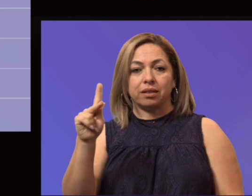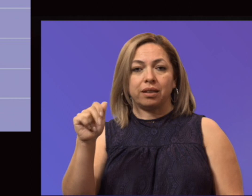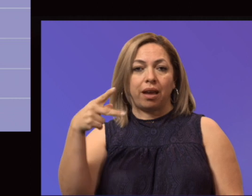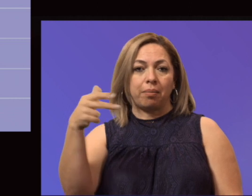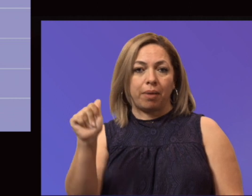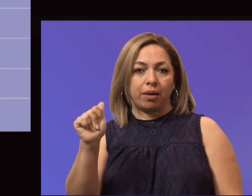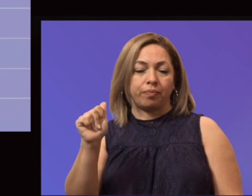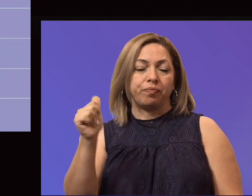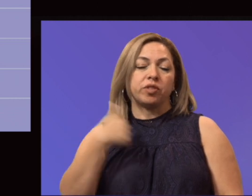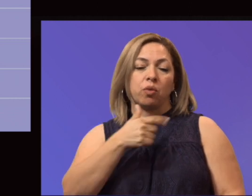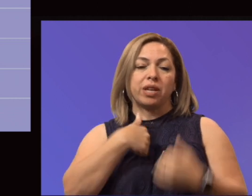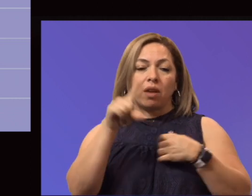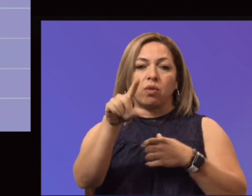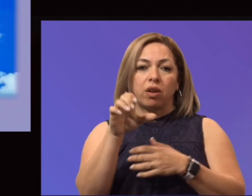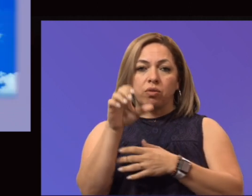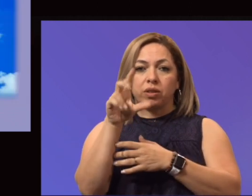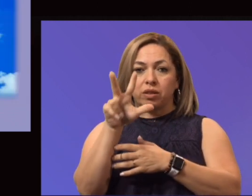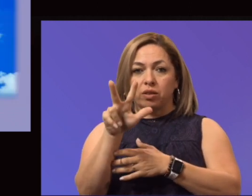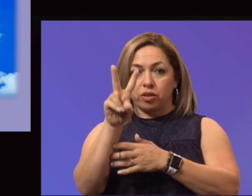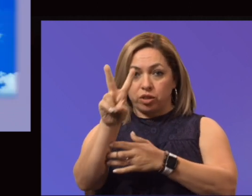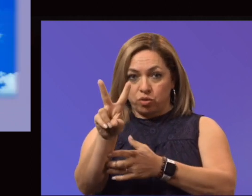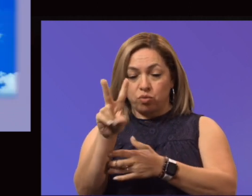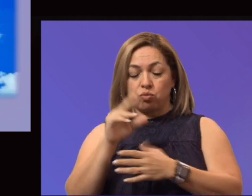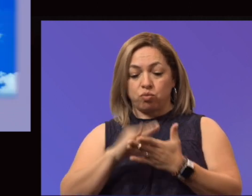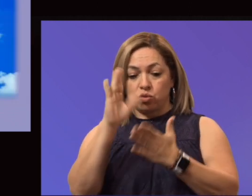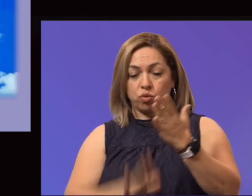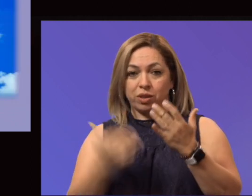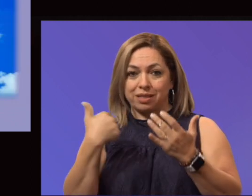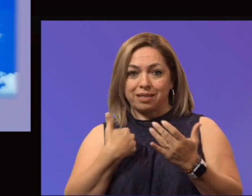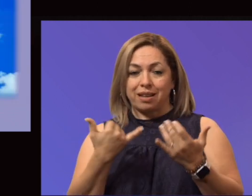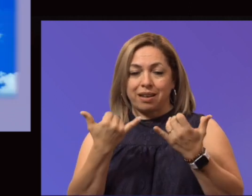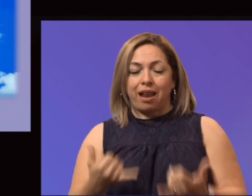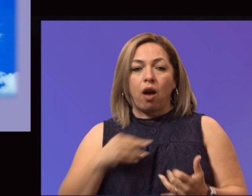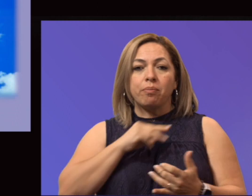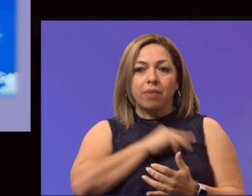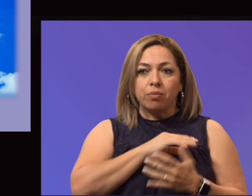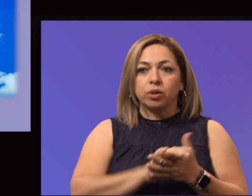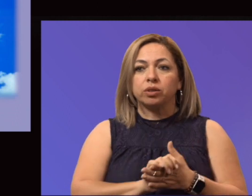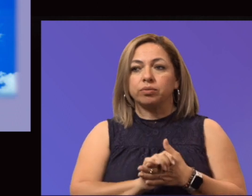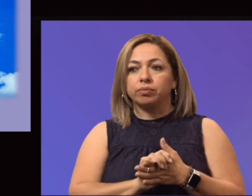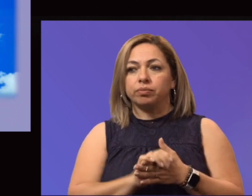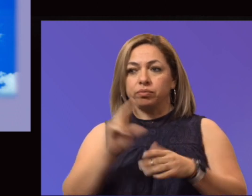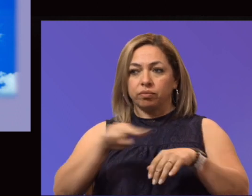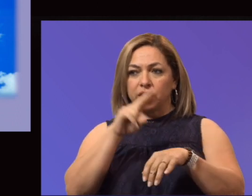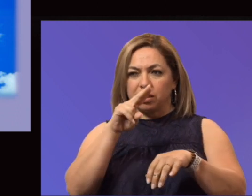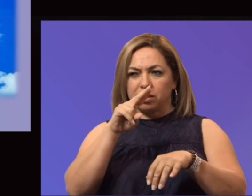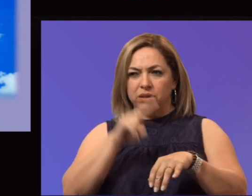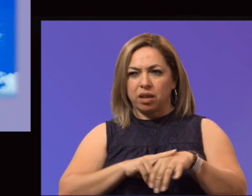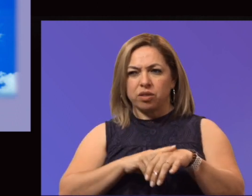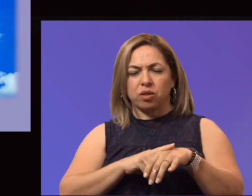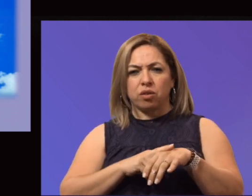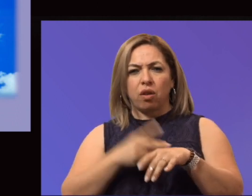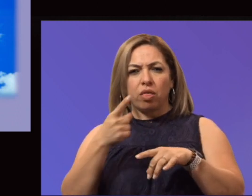132 students that have now become members. The National Endowment for the Humanities want to provide kudos.